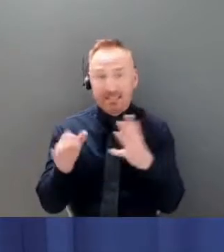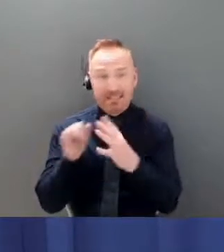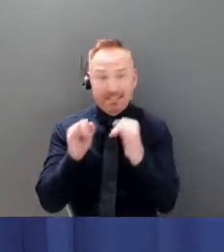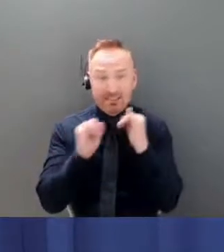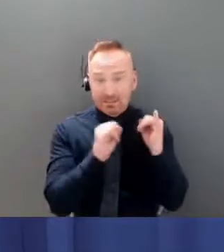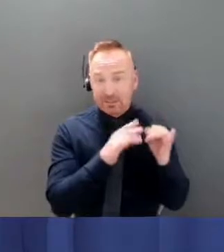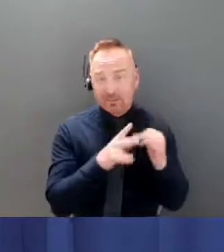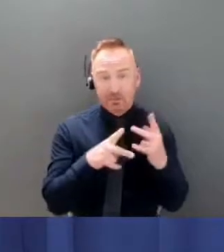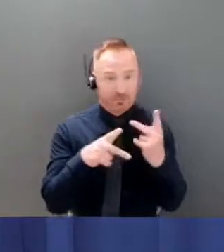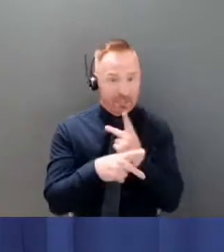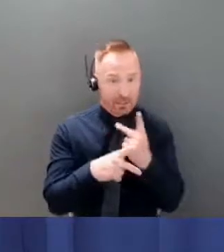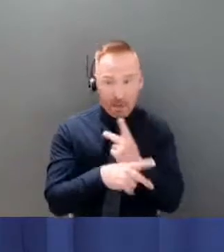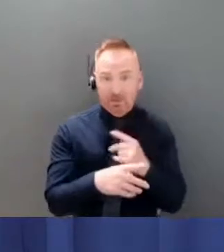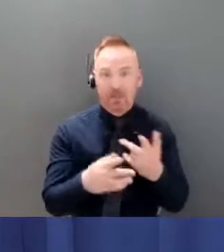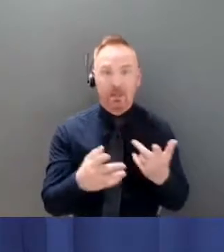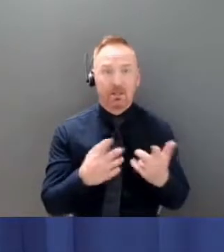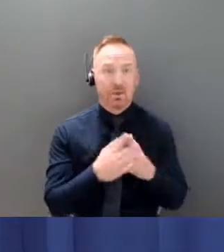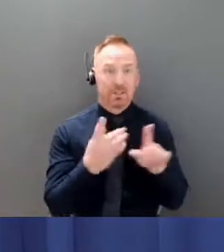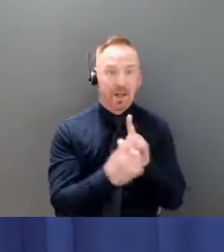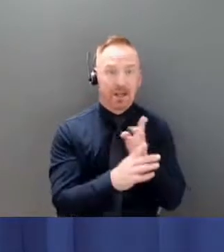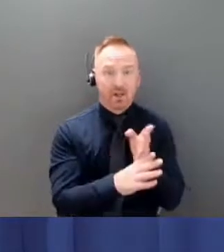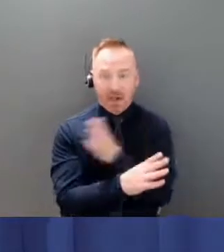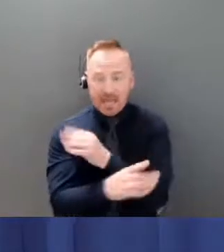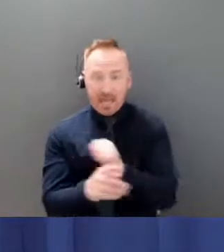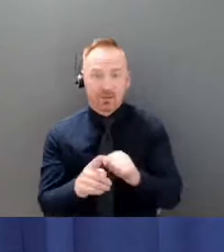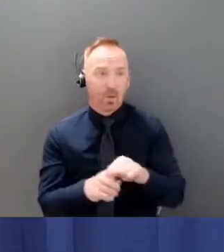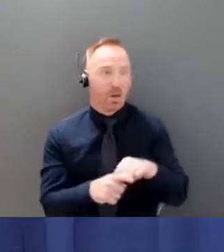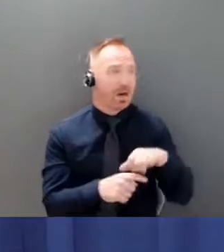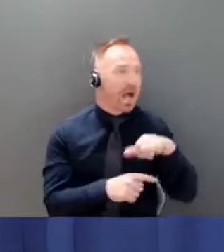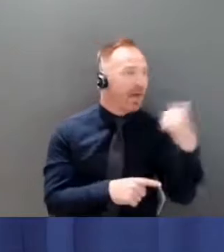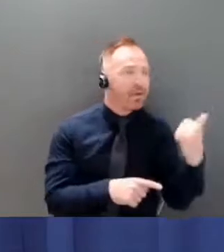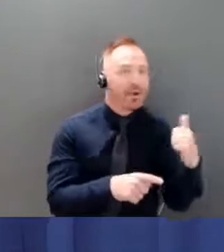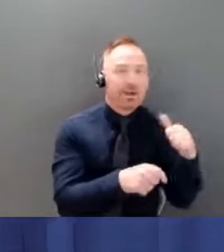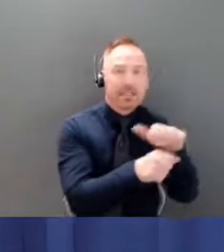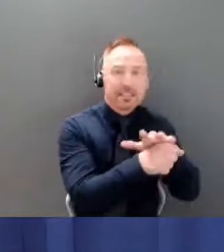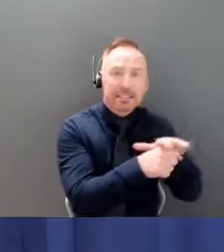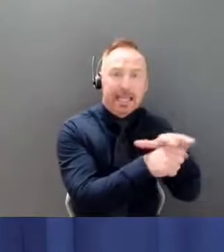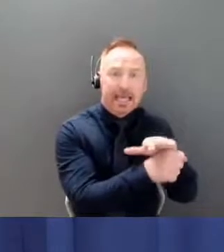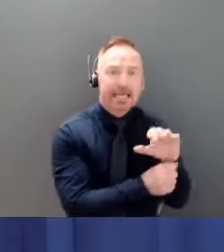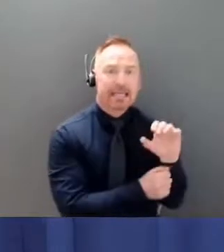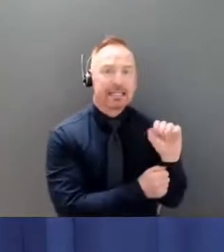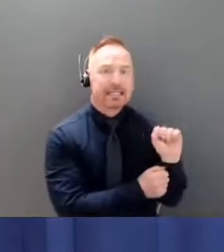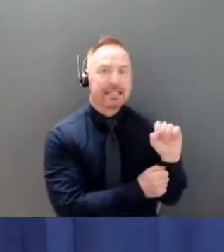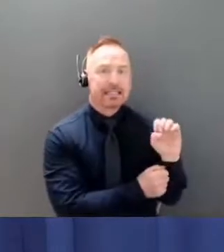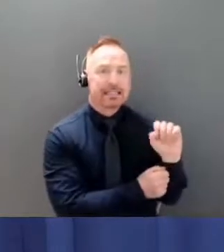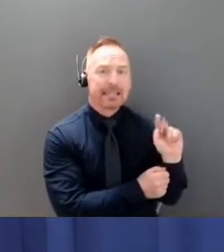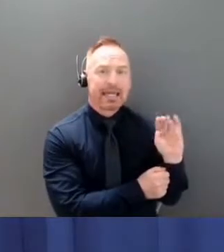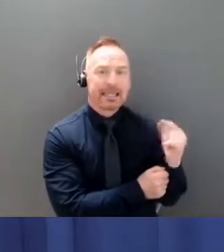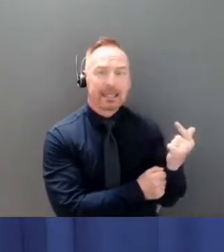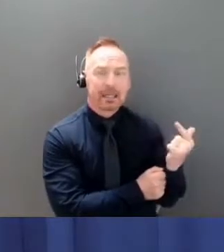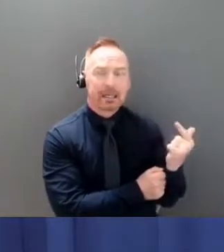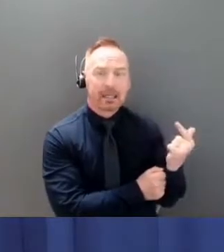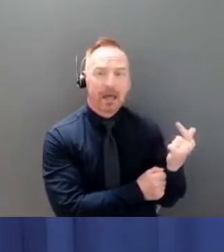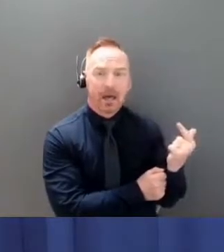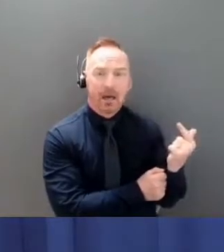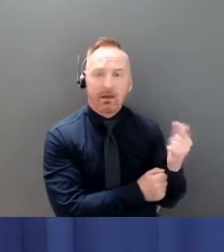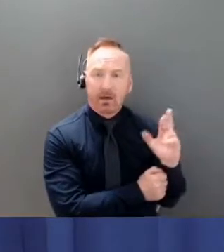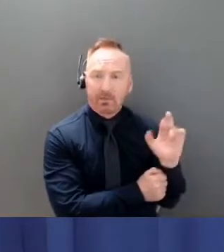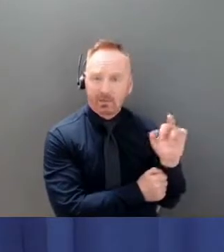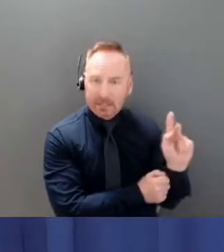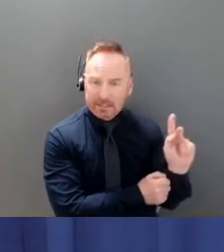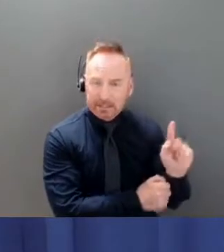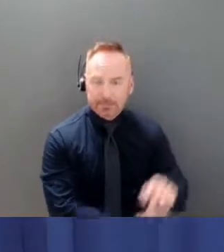and any other potential settings of risk where people may also have been so uh and then